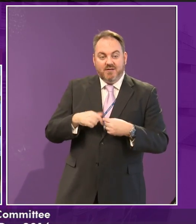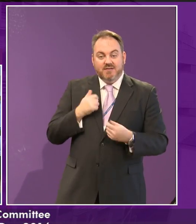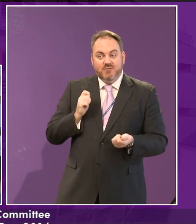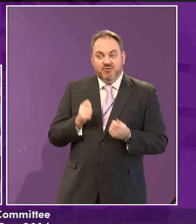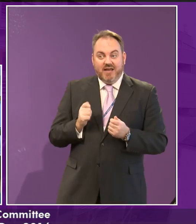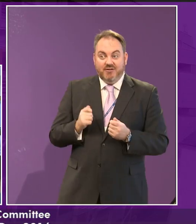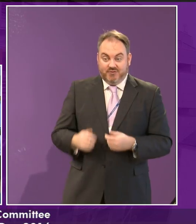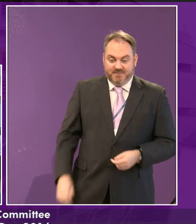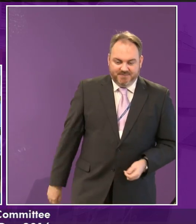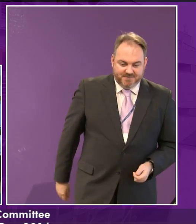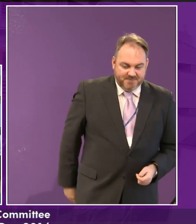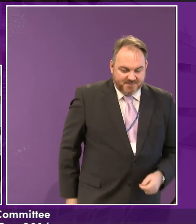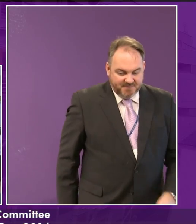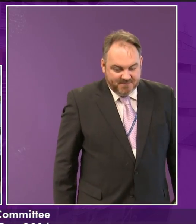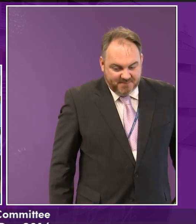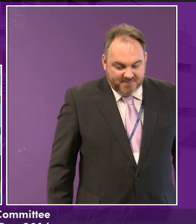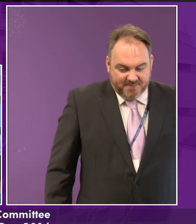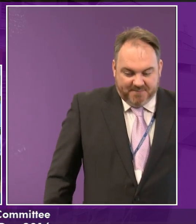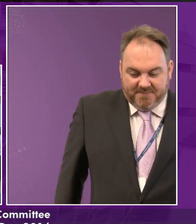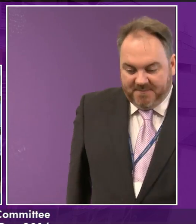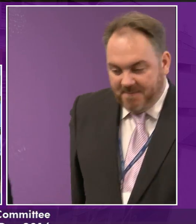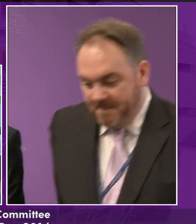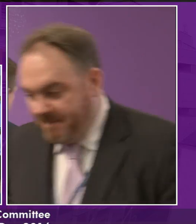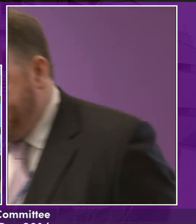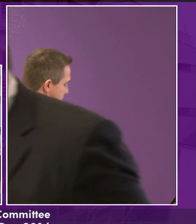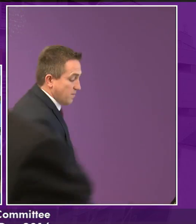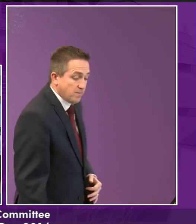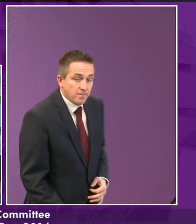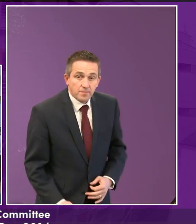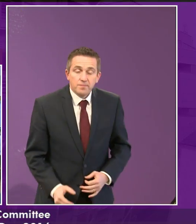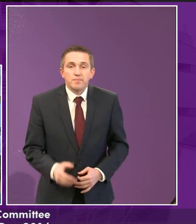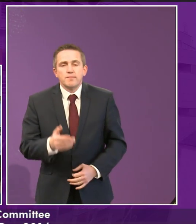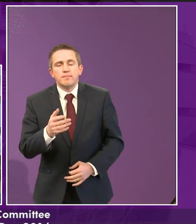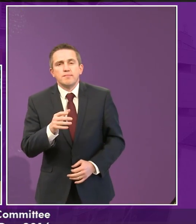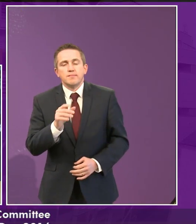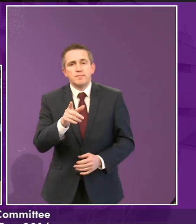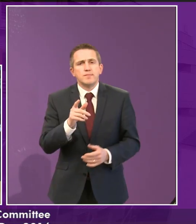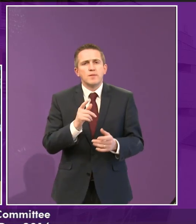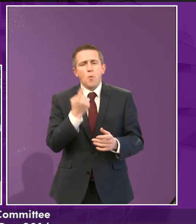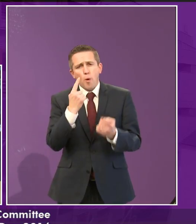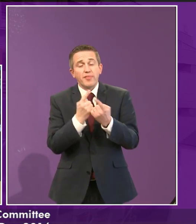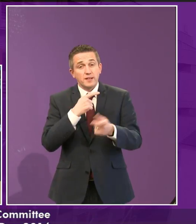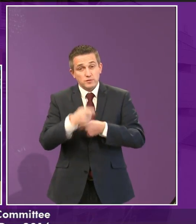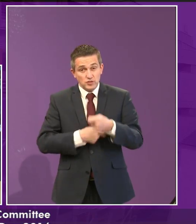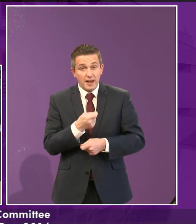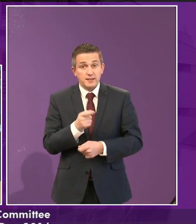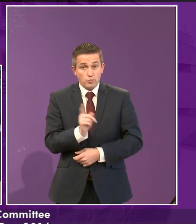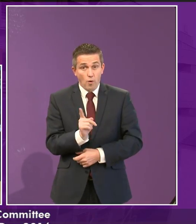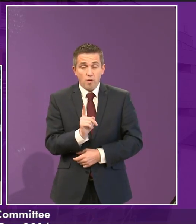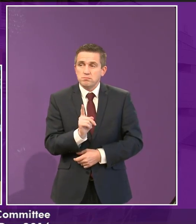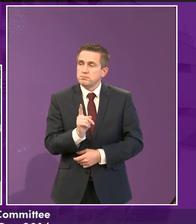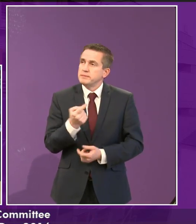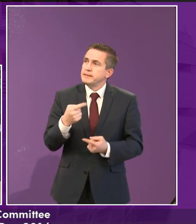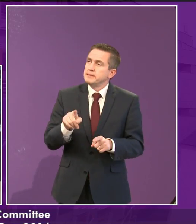make a difference? Hannah? Yeah, well, I think probably speech, because speech,